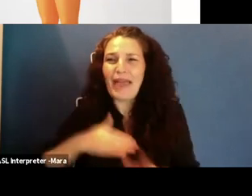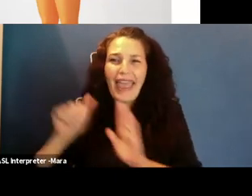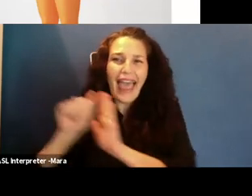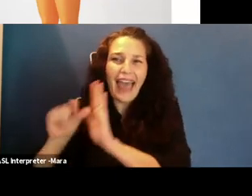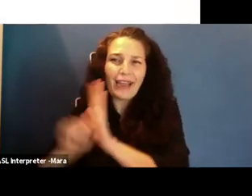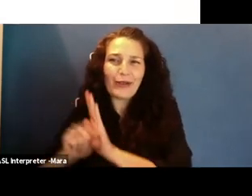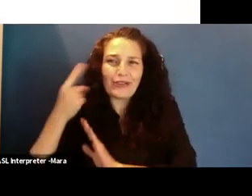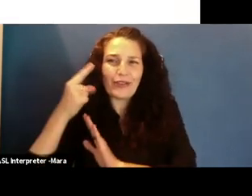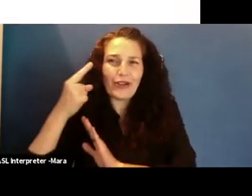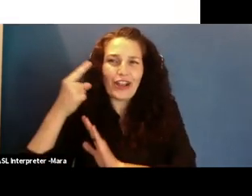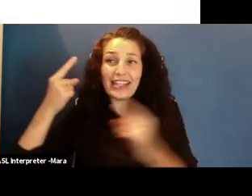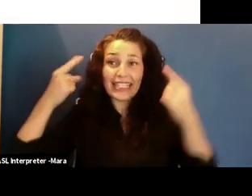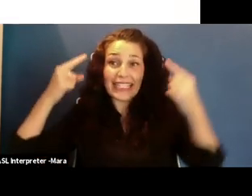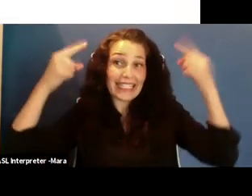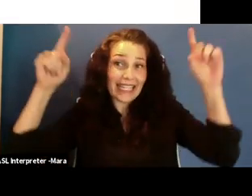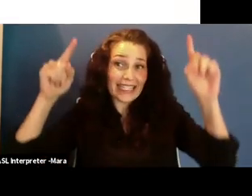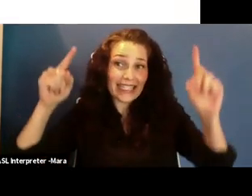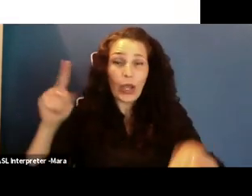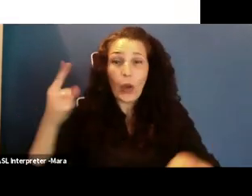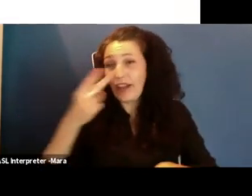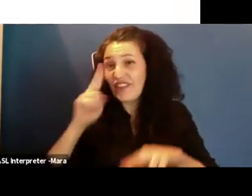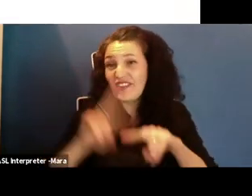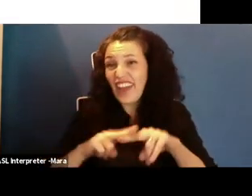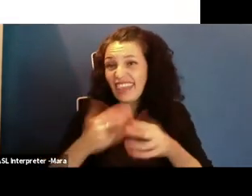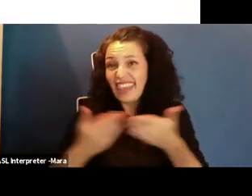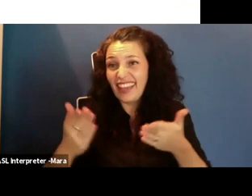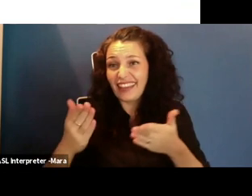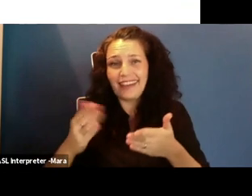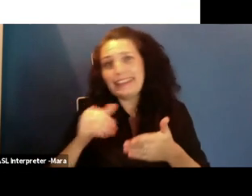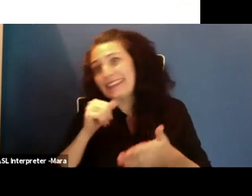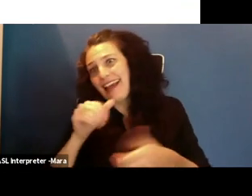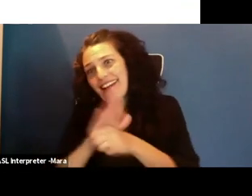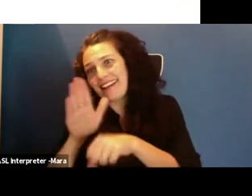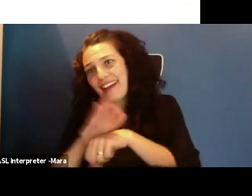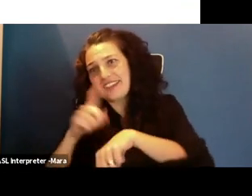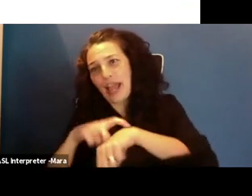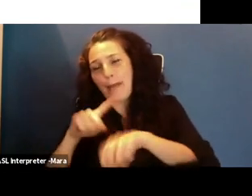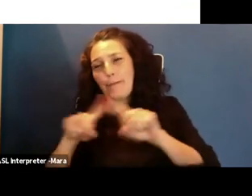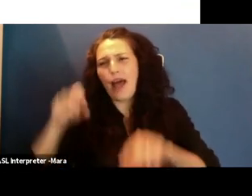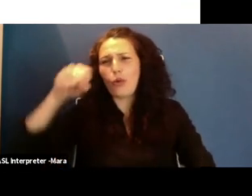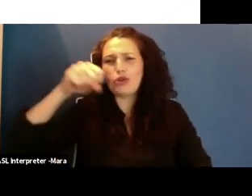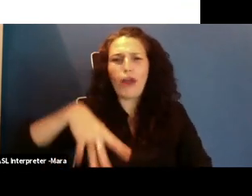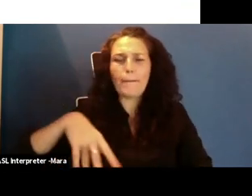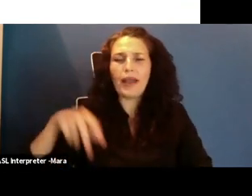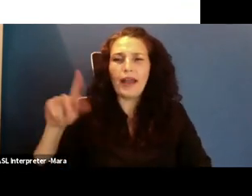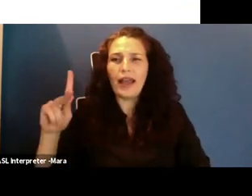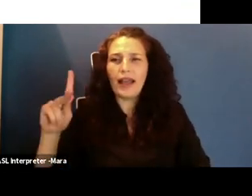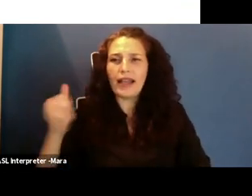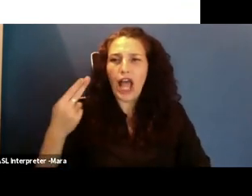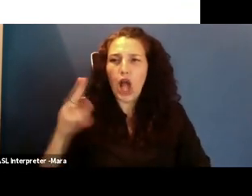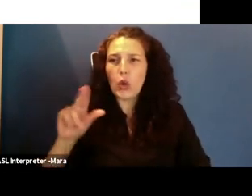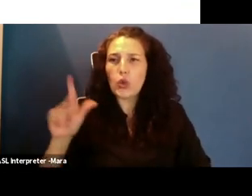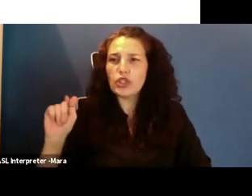There's not enough time for me, but I do have a Kahoot game if you like Kahoot. And I'll drop it in the chat where you can take a quiz just to make sure you were